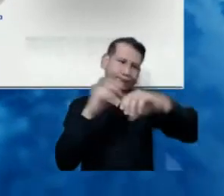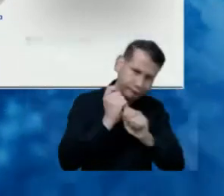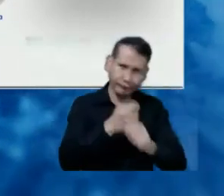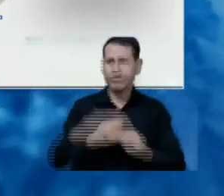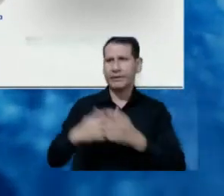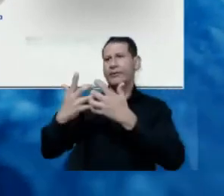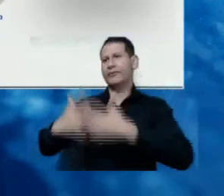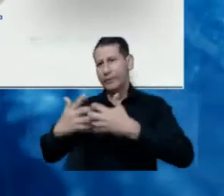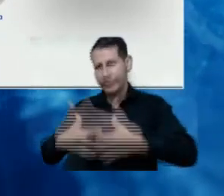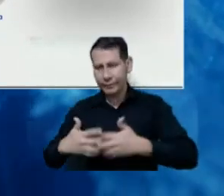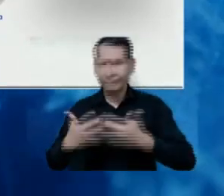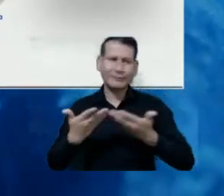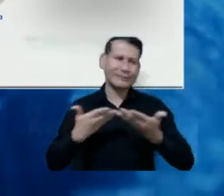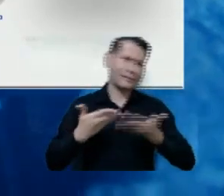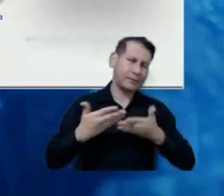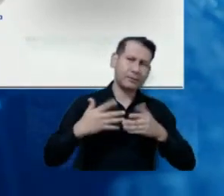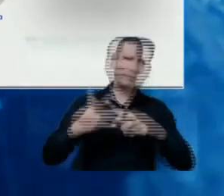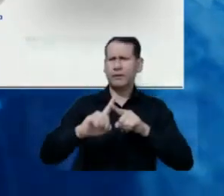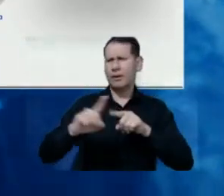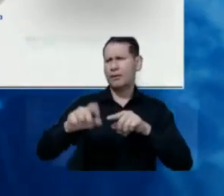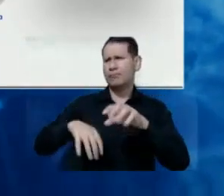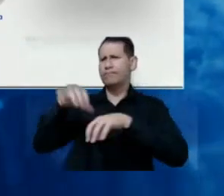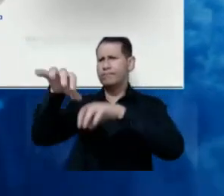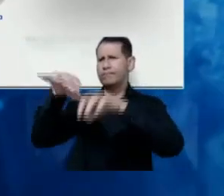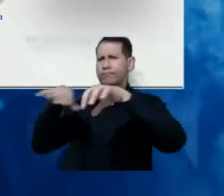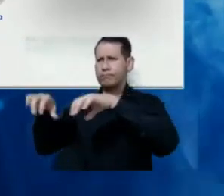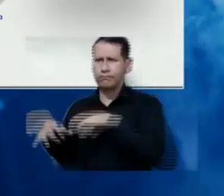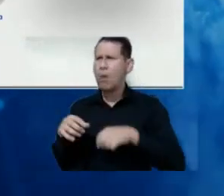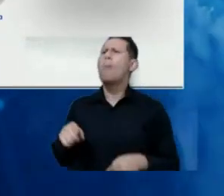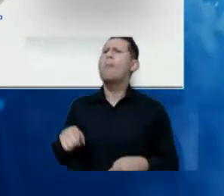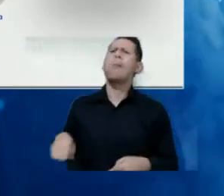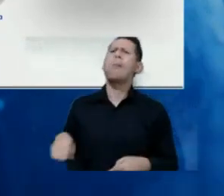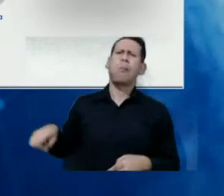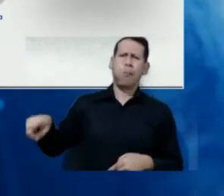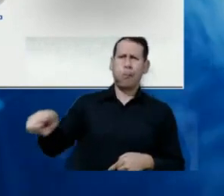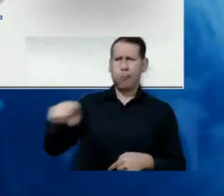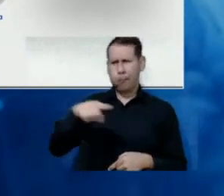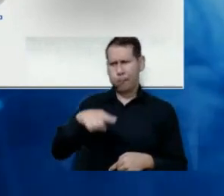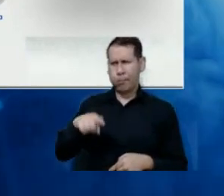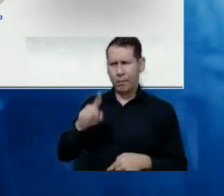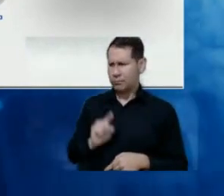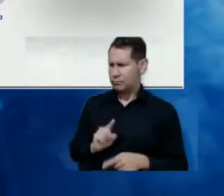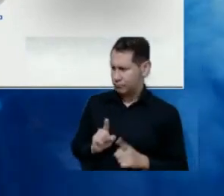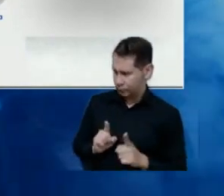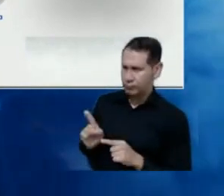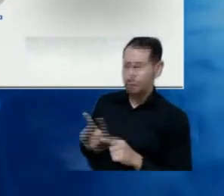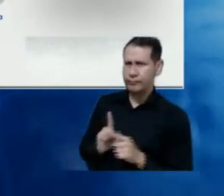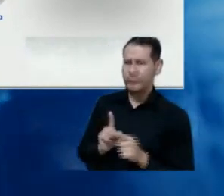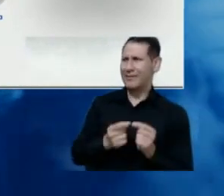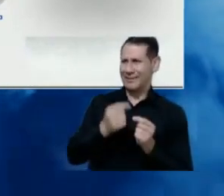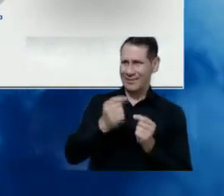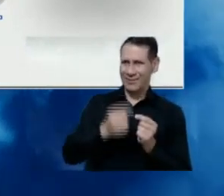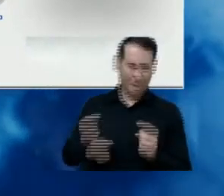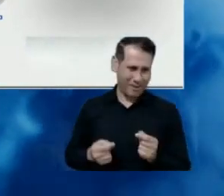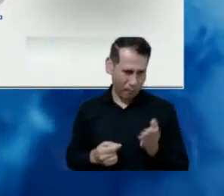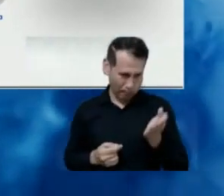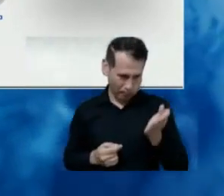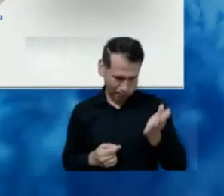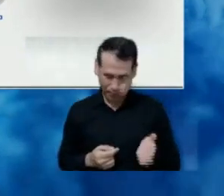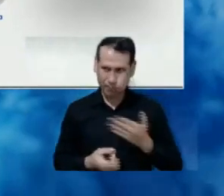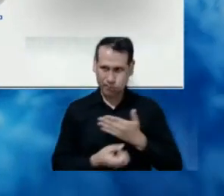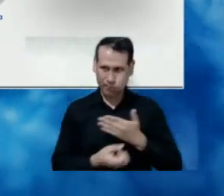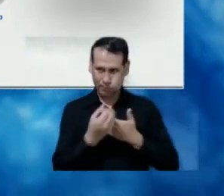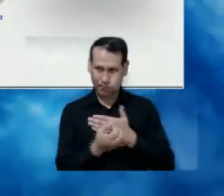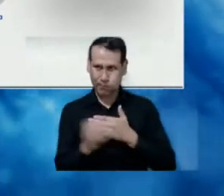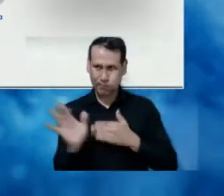manufacturing plants, public utilities, and so on, in all those areas of the economy that you are seeing there. So we have cases,